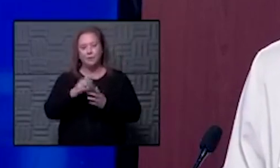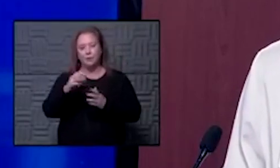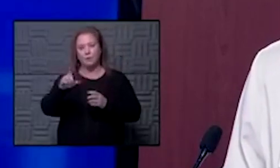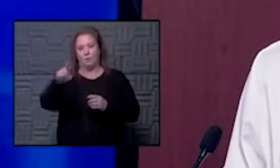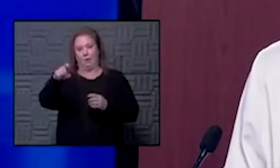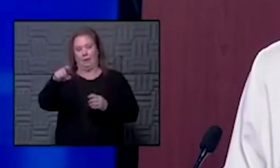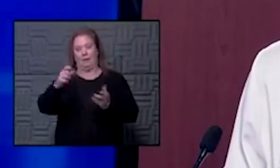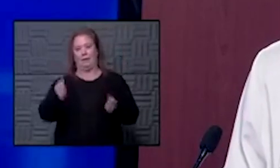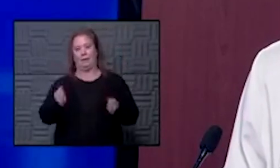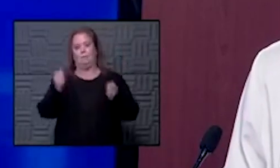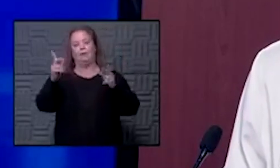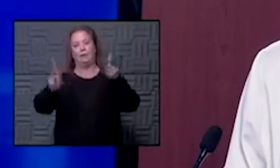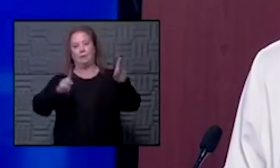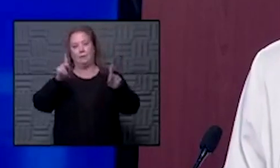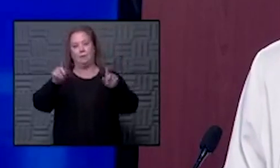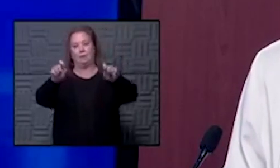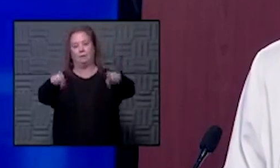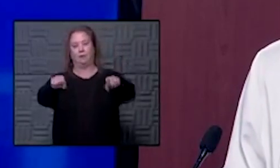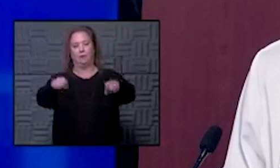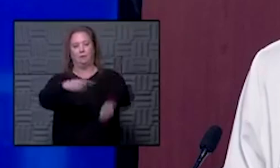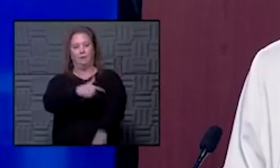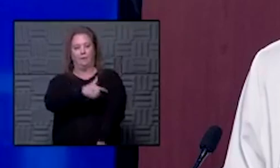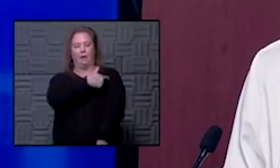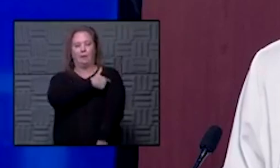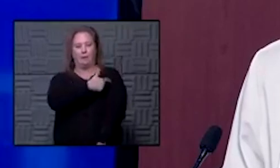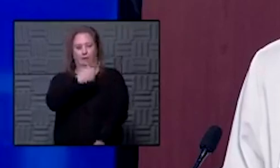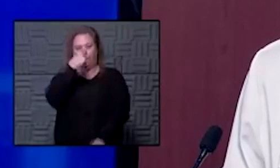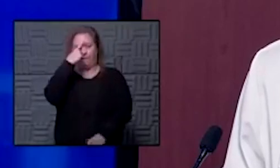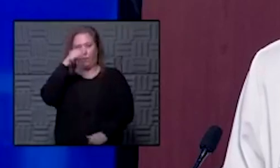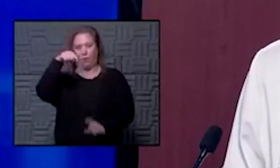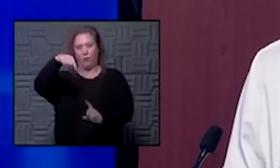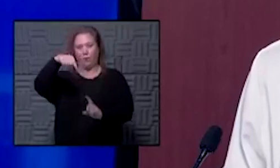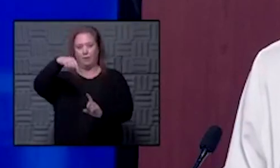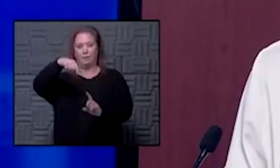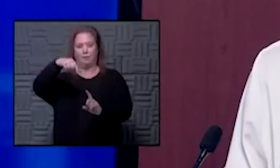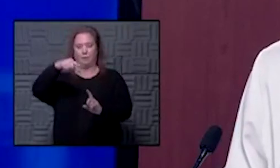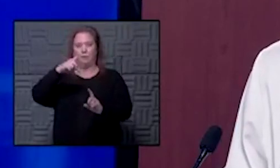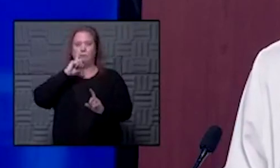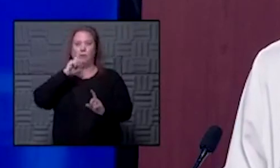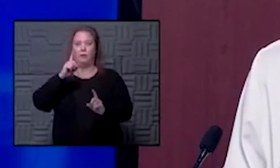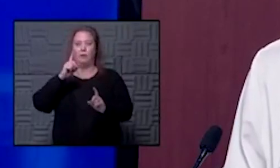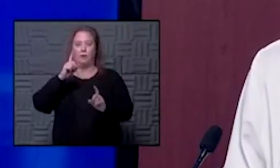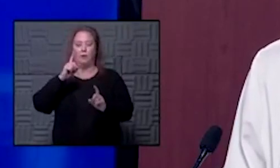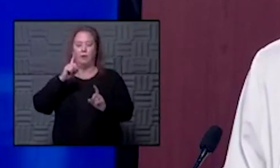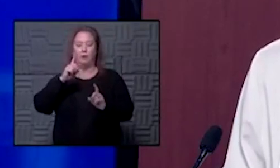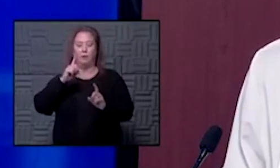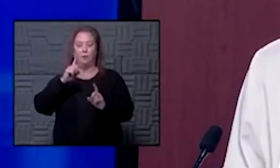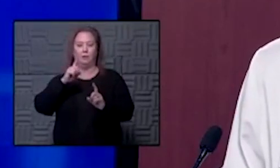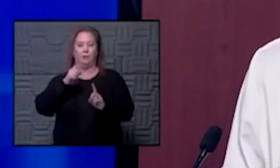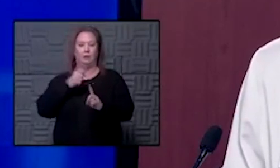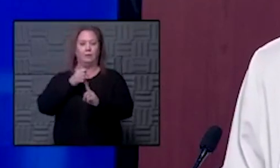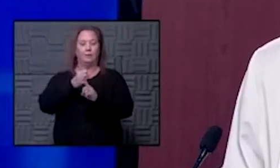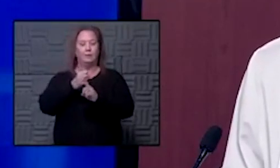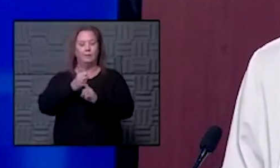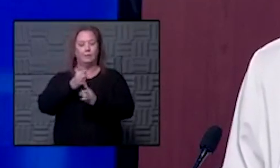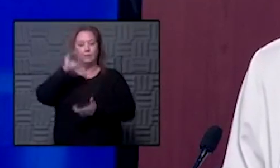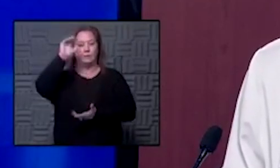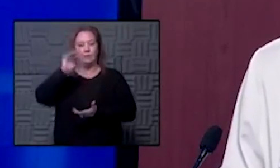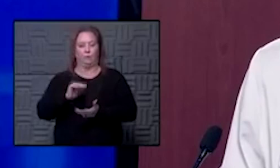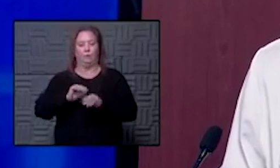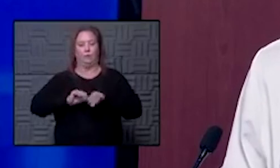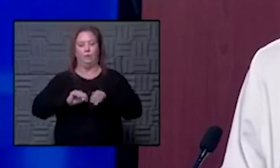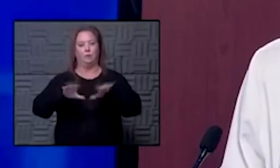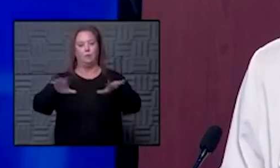we need as many people as possible vaccinated for this really to have um a meaningful impact on reducing spread in our